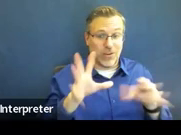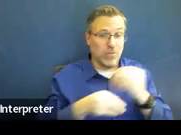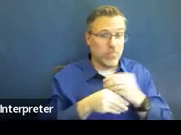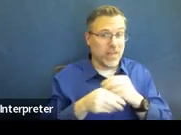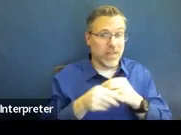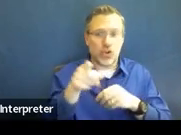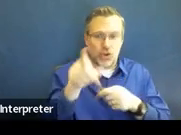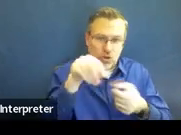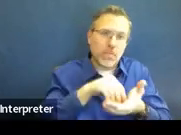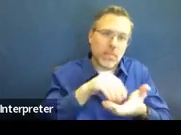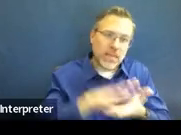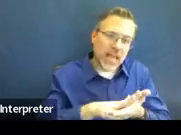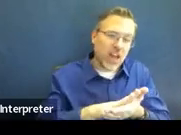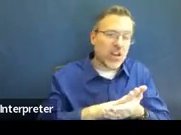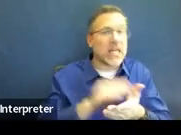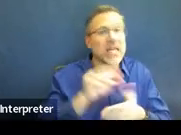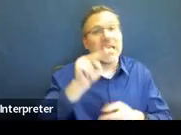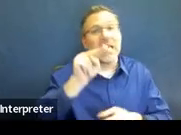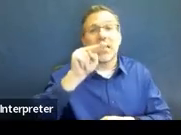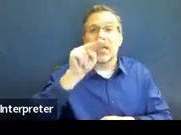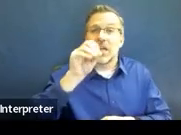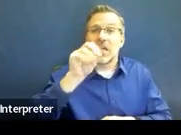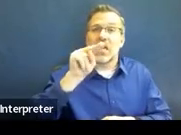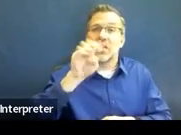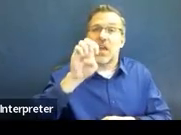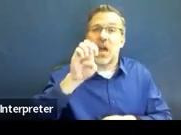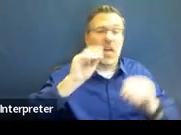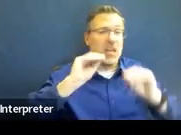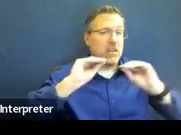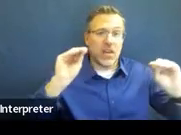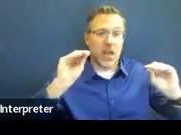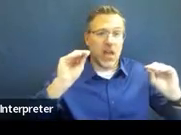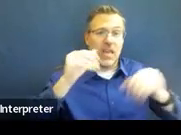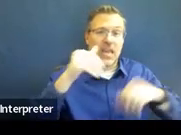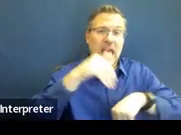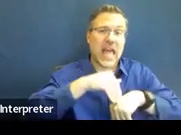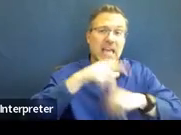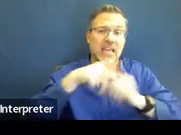at this time, N, A, you know, put something in there, cannot be blank.